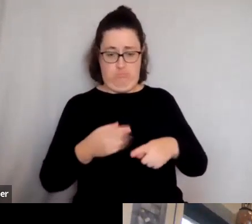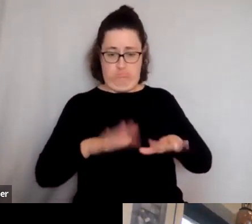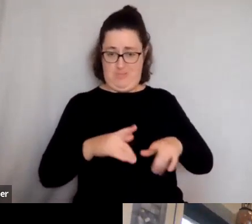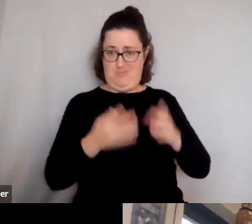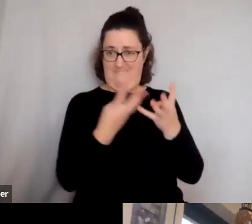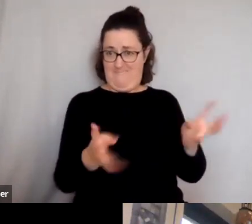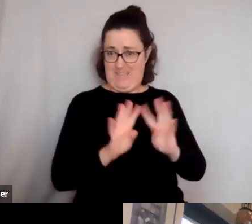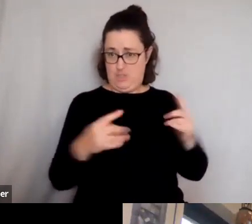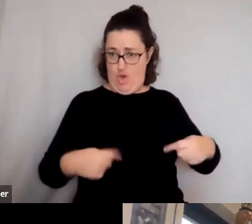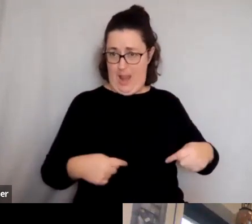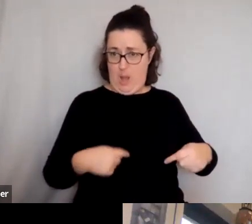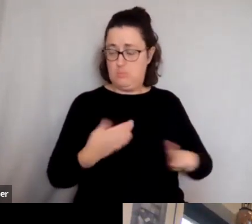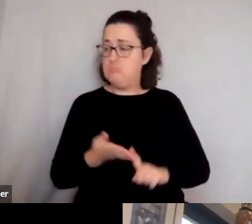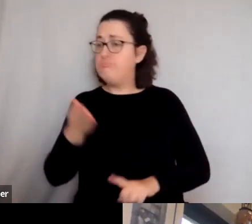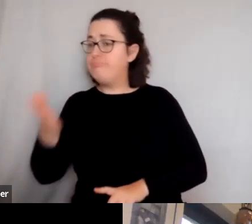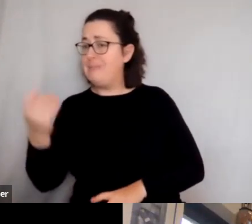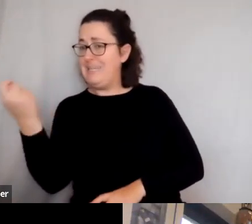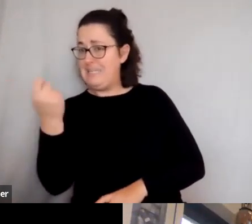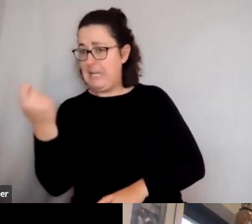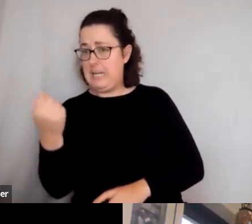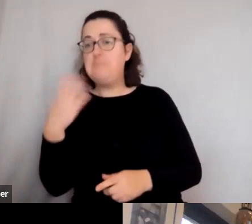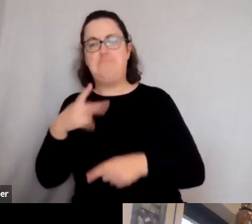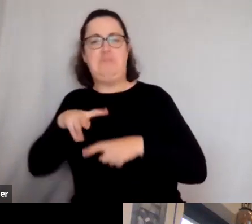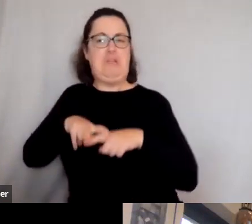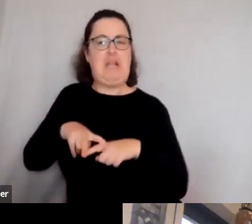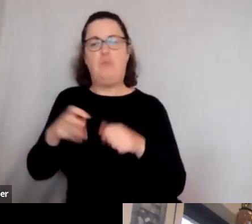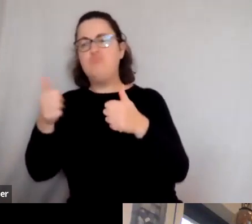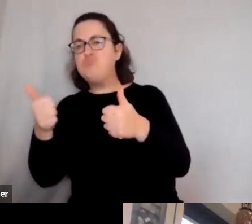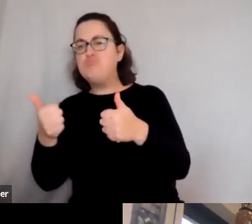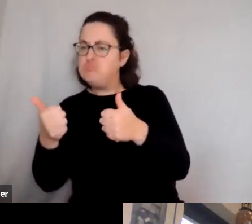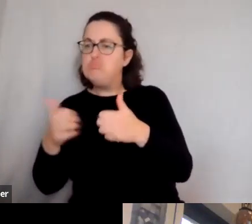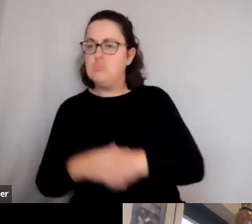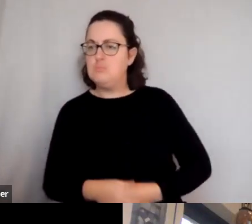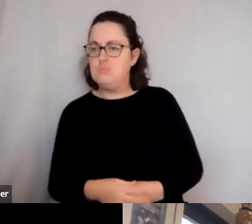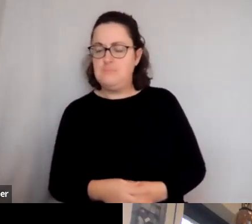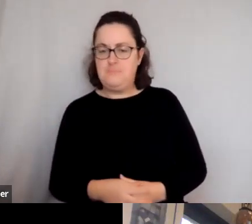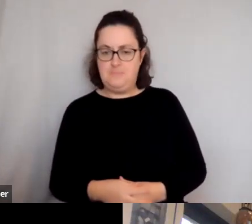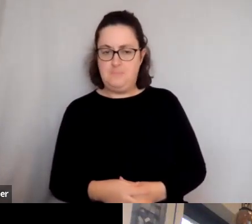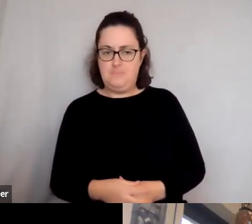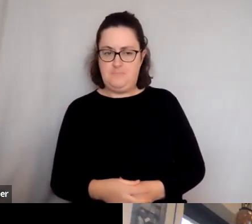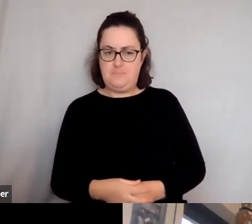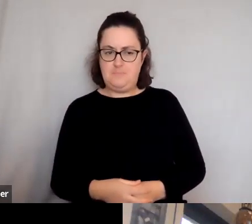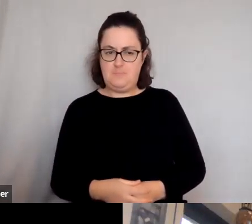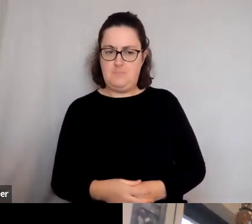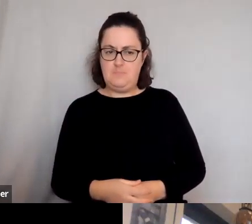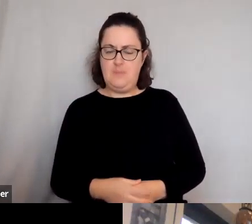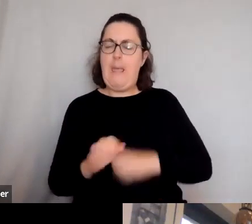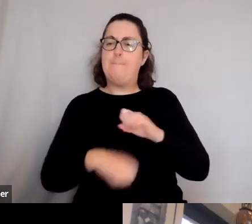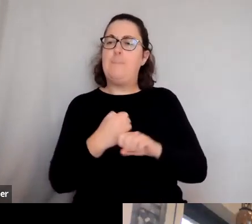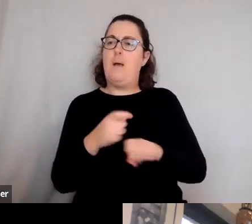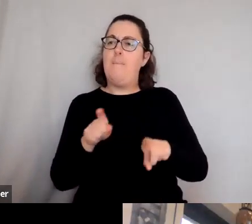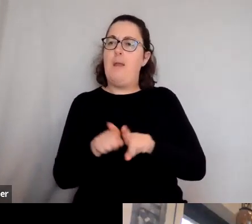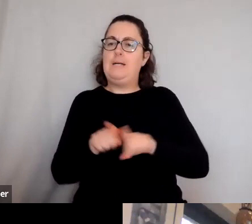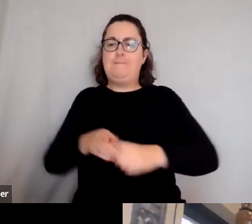we can go too far in making the past sort of off limits in a